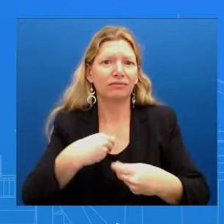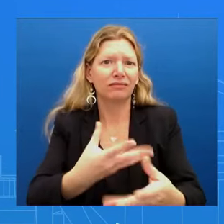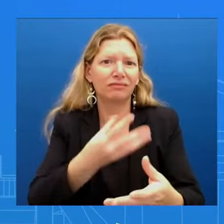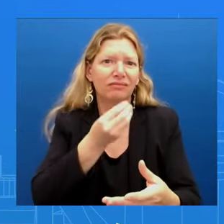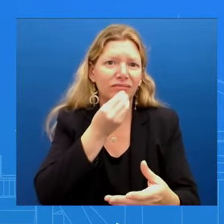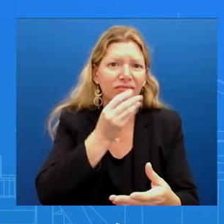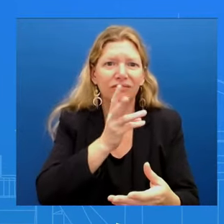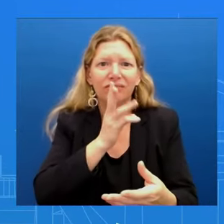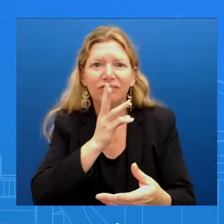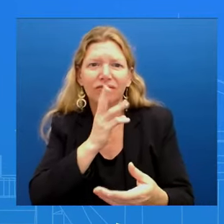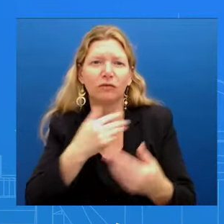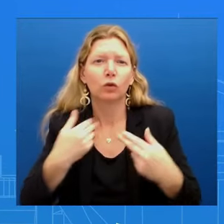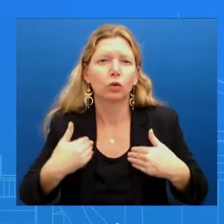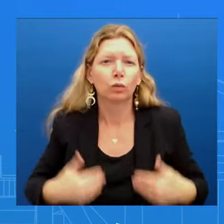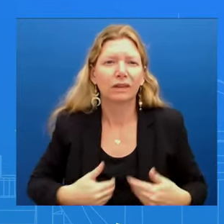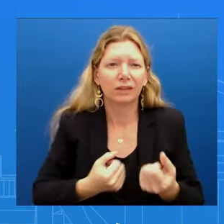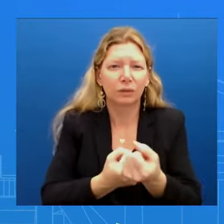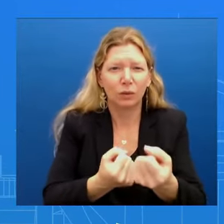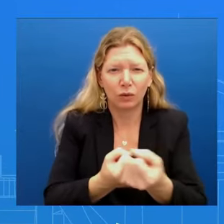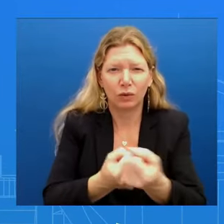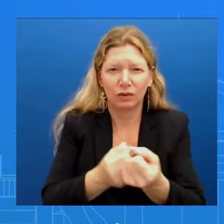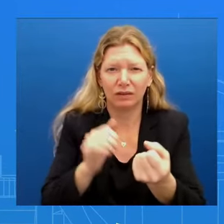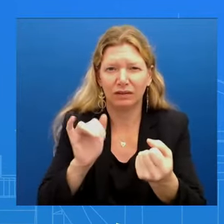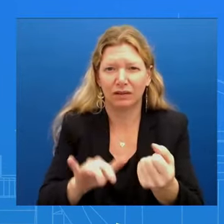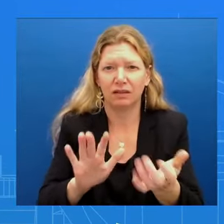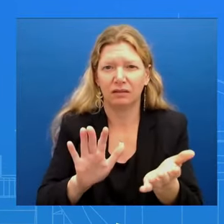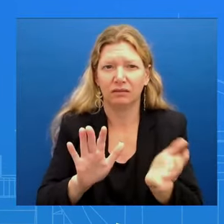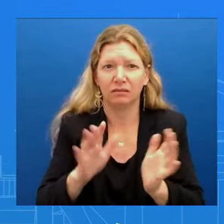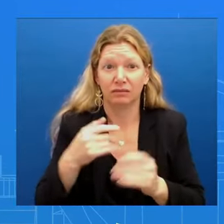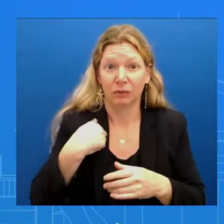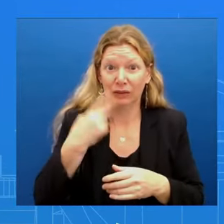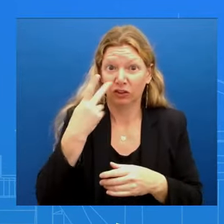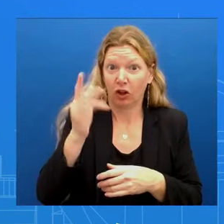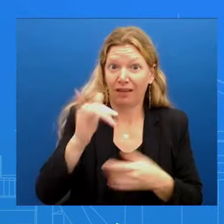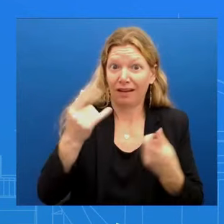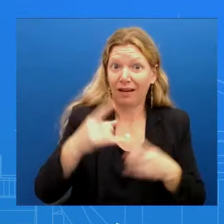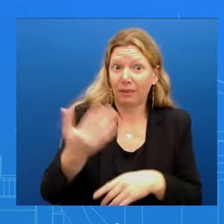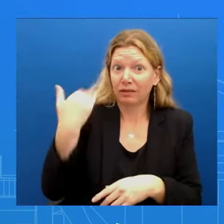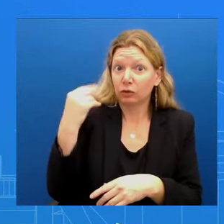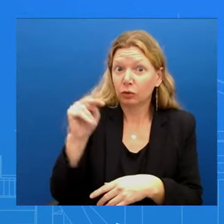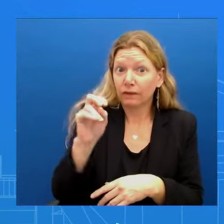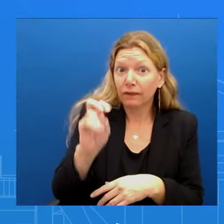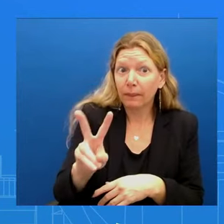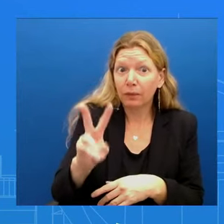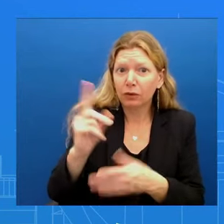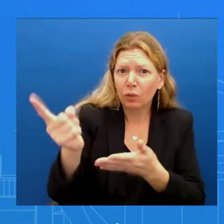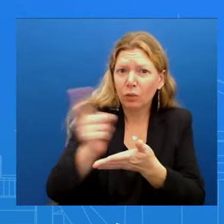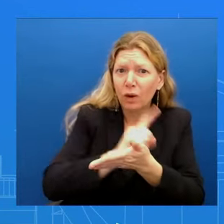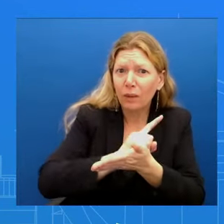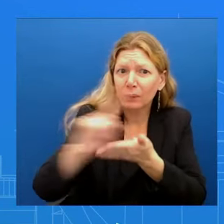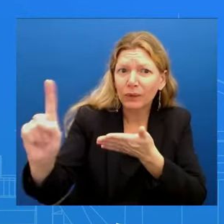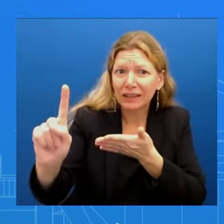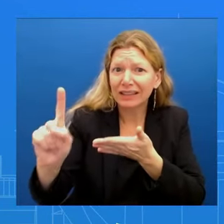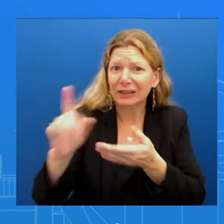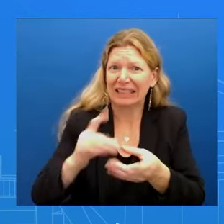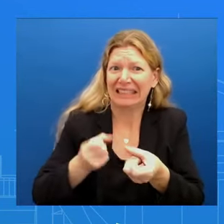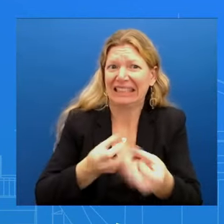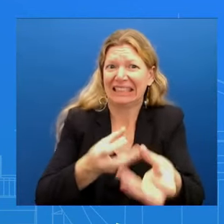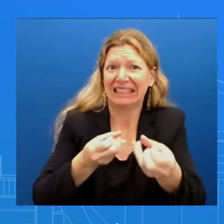aid and assistance in And then hopefully lead to discussions that that could get us closer to an end to the conflict